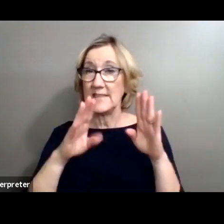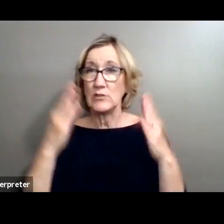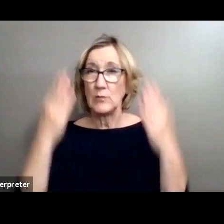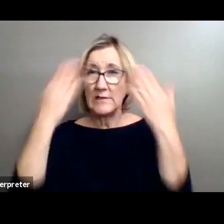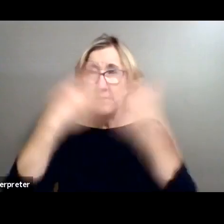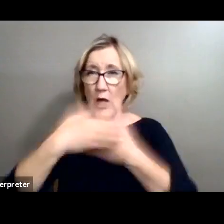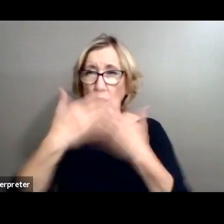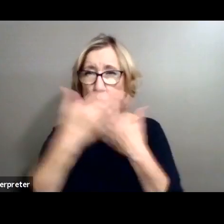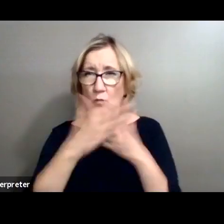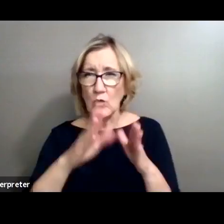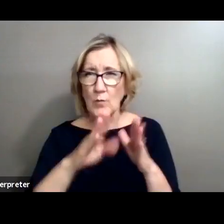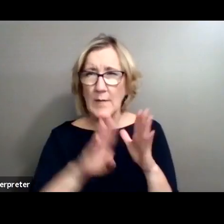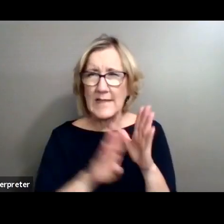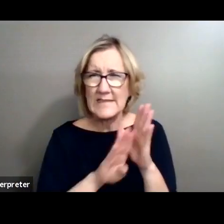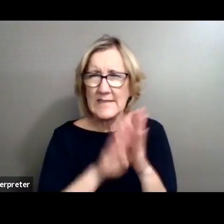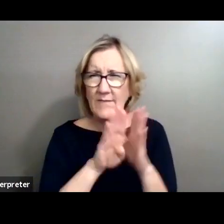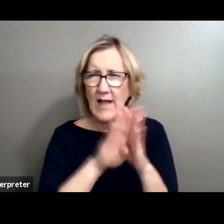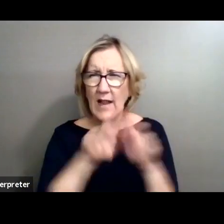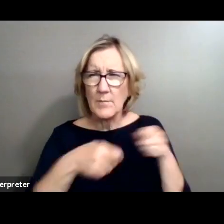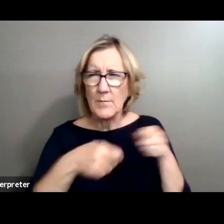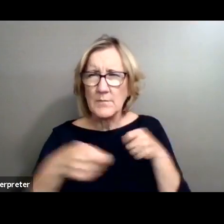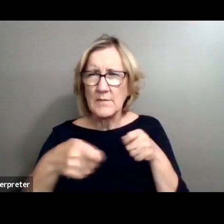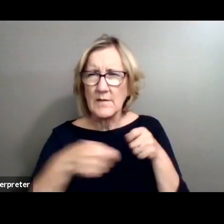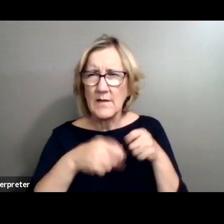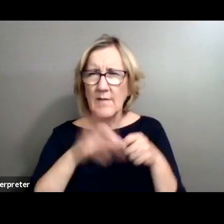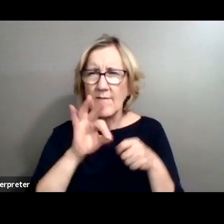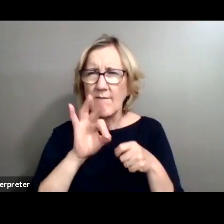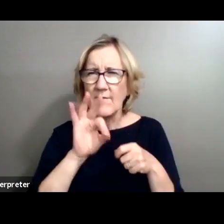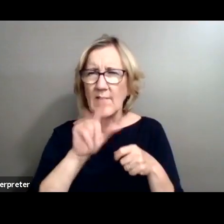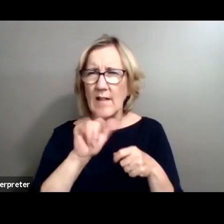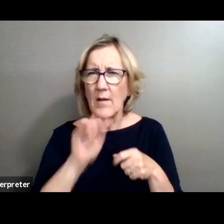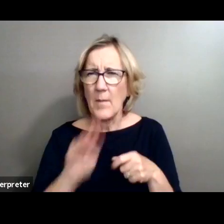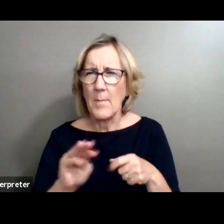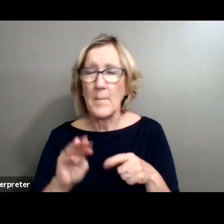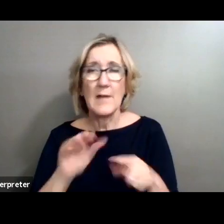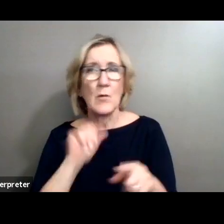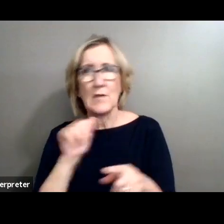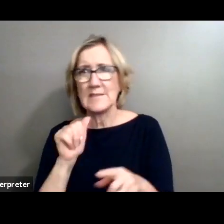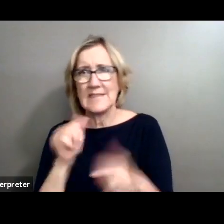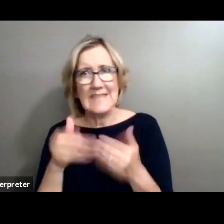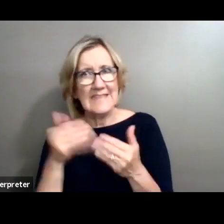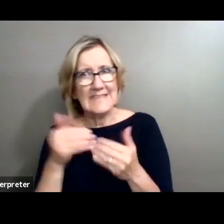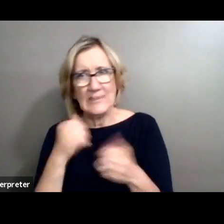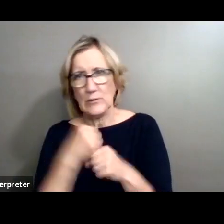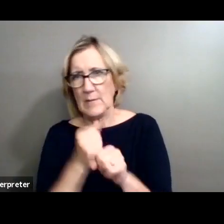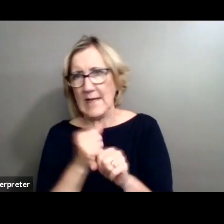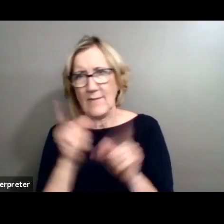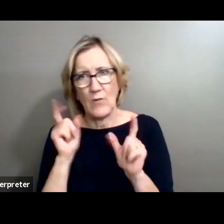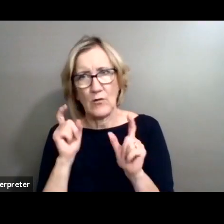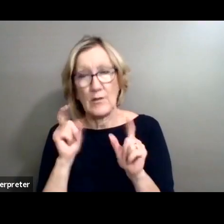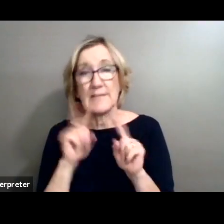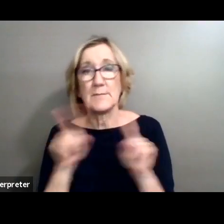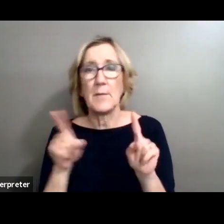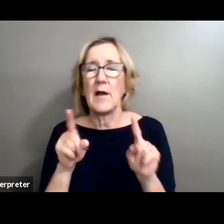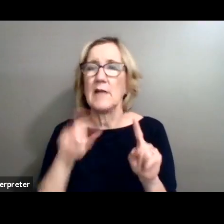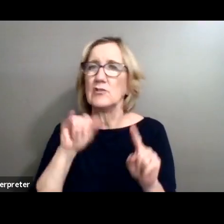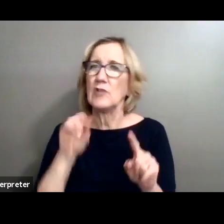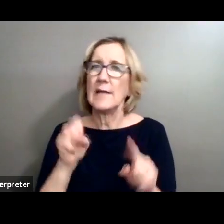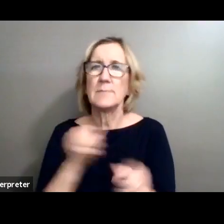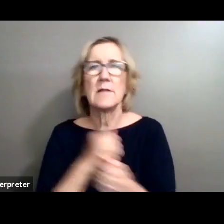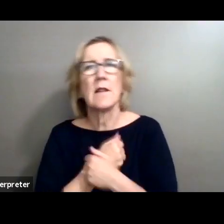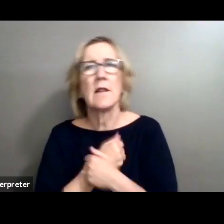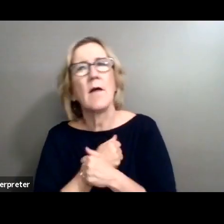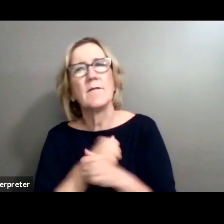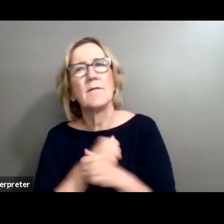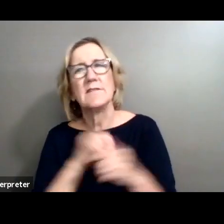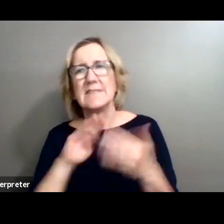It wasn't easy to create photographs, but James loved his family. He loved his town and the people in it. So he